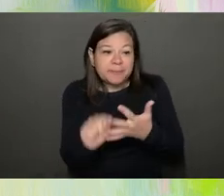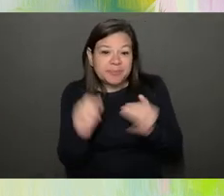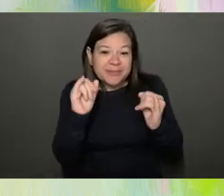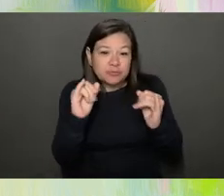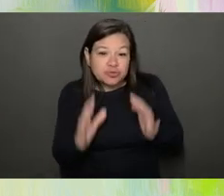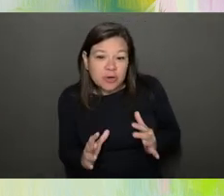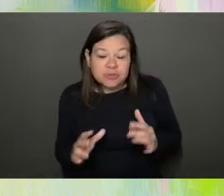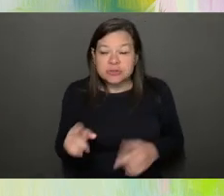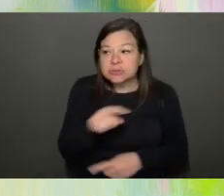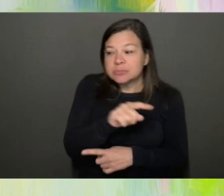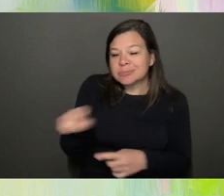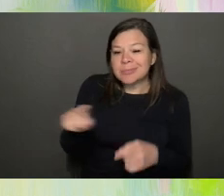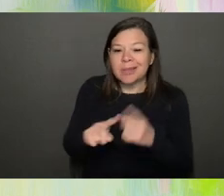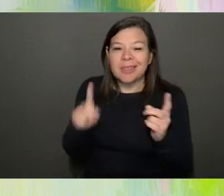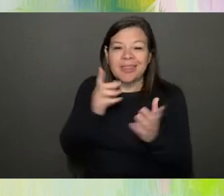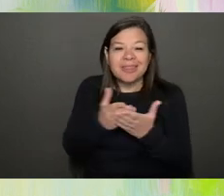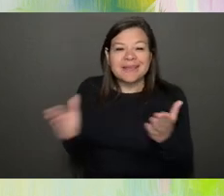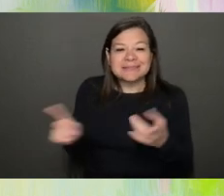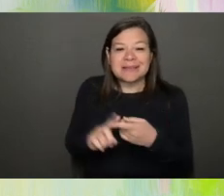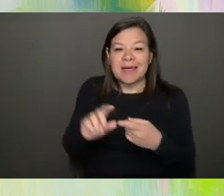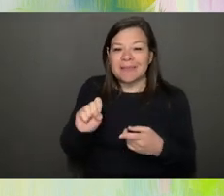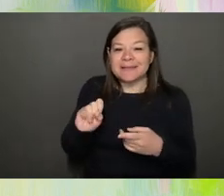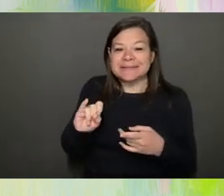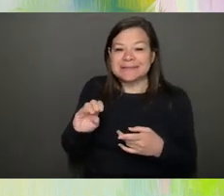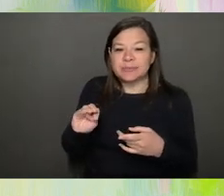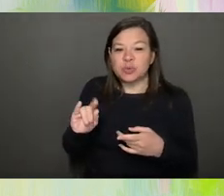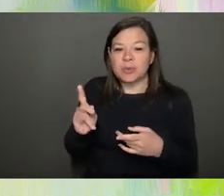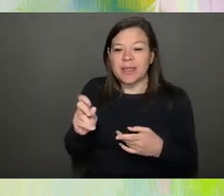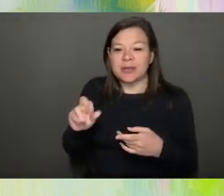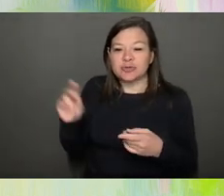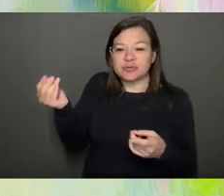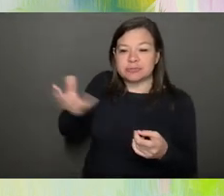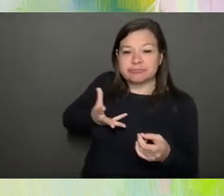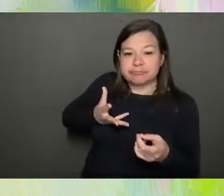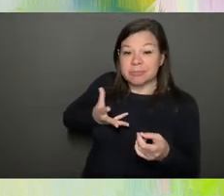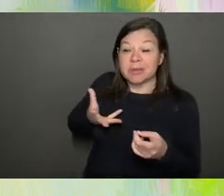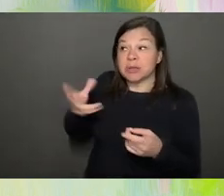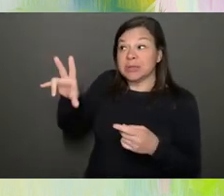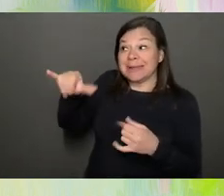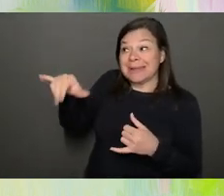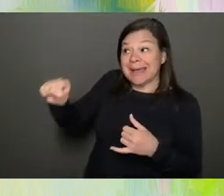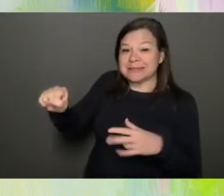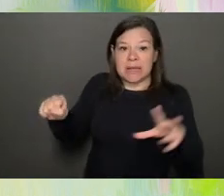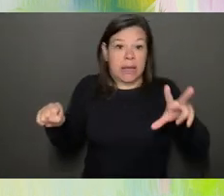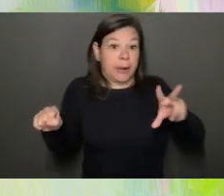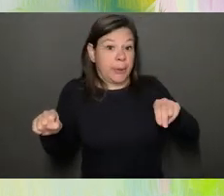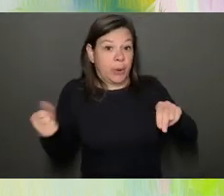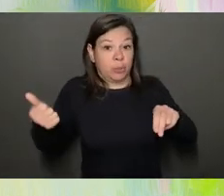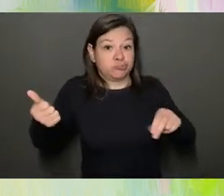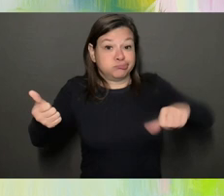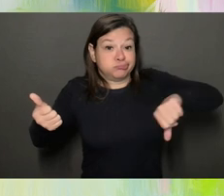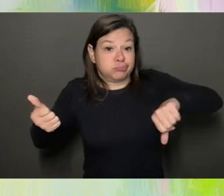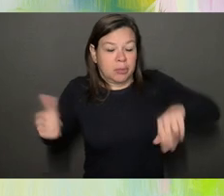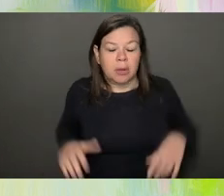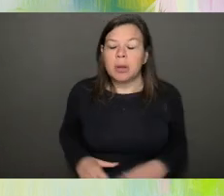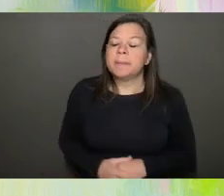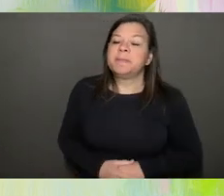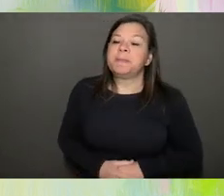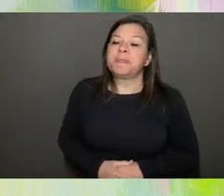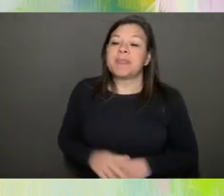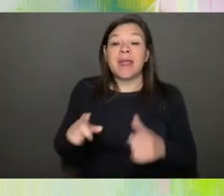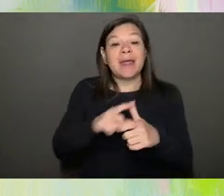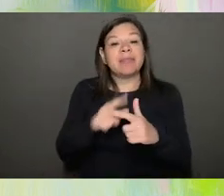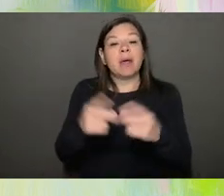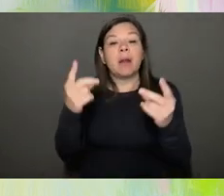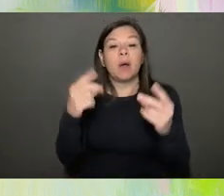the simulators told us to do and not do. And then we were able to ask them, here's a quick survey to